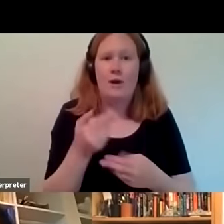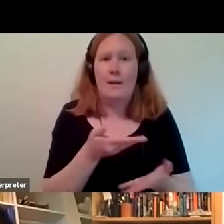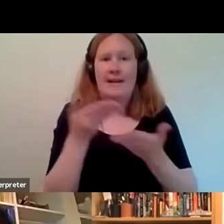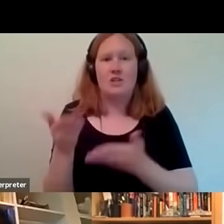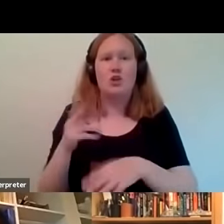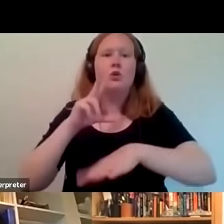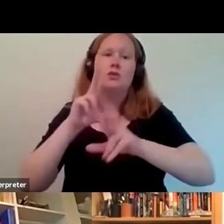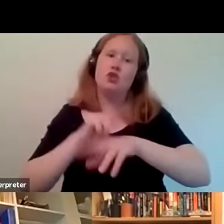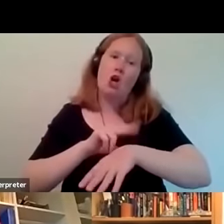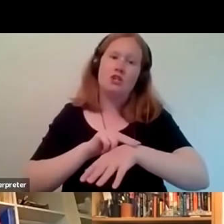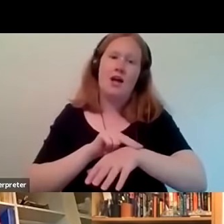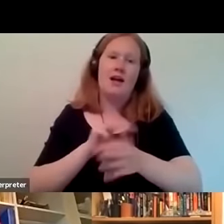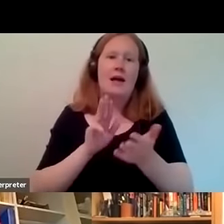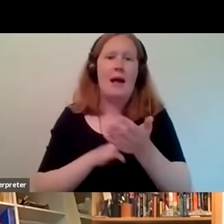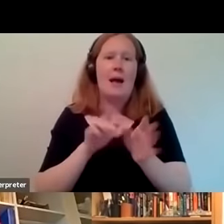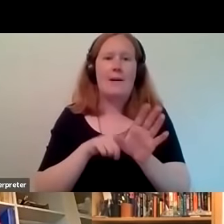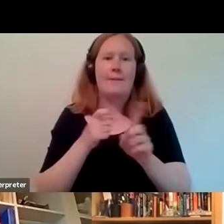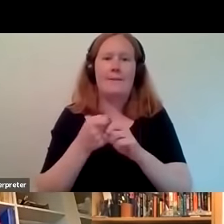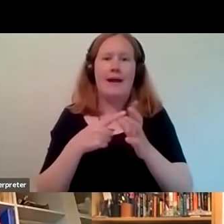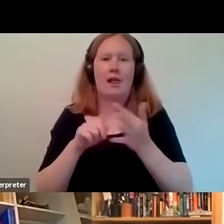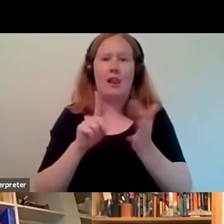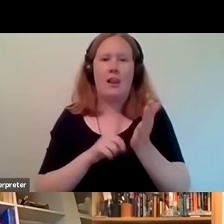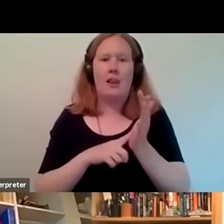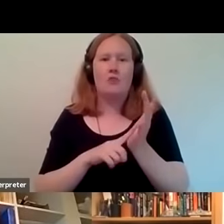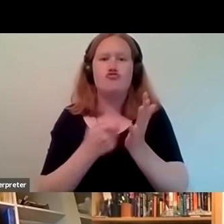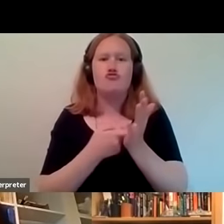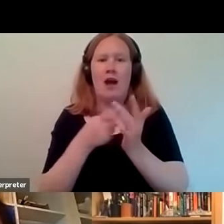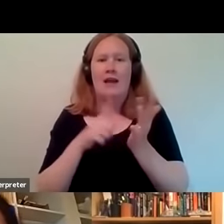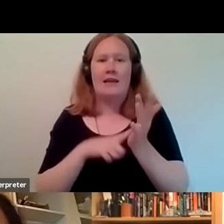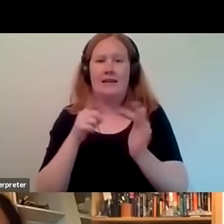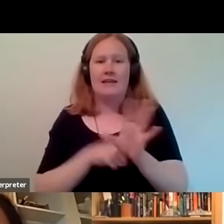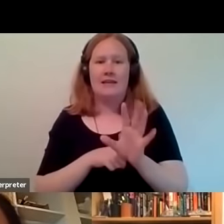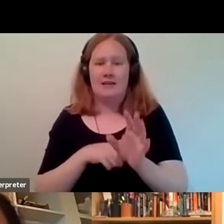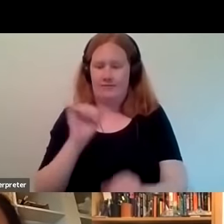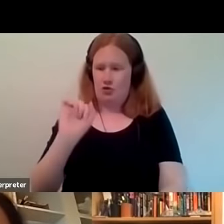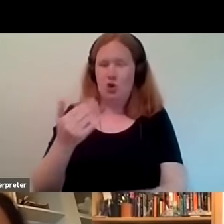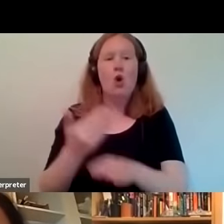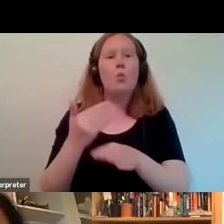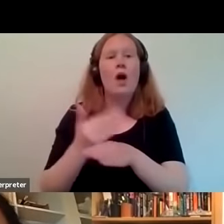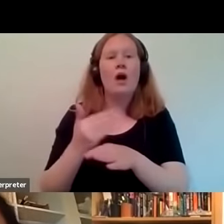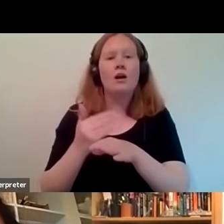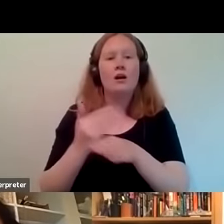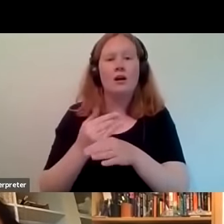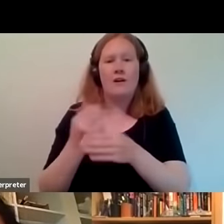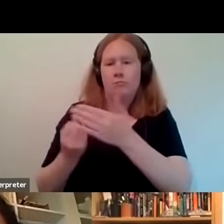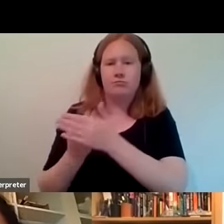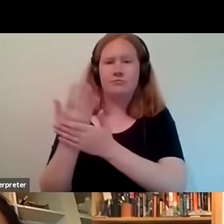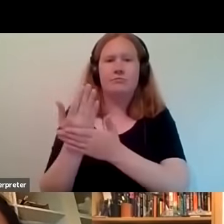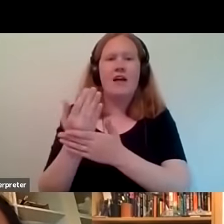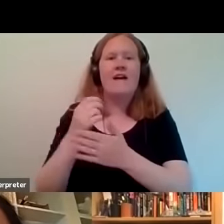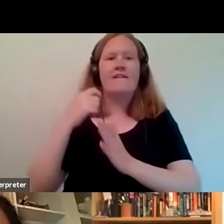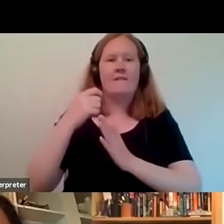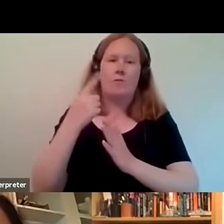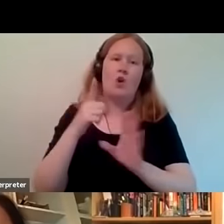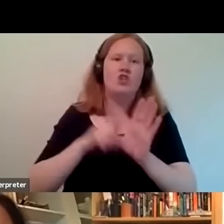michael reilly um to hear about your work um in developing your years-long um film base culture so